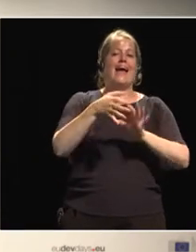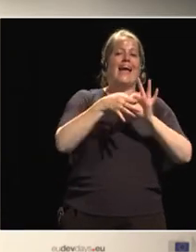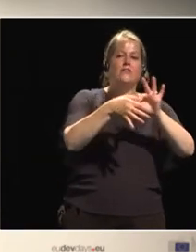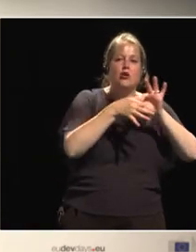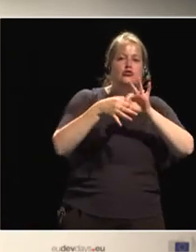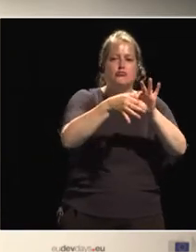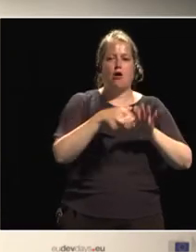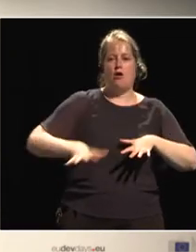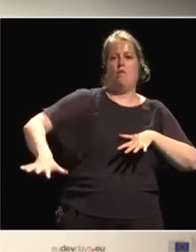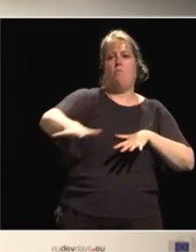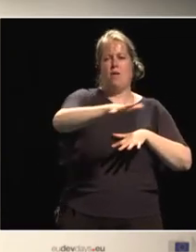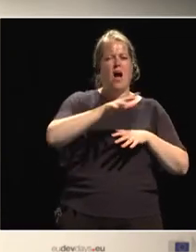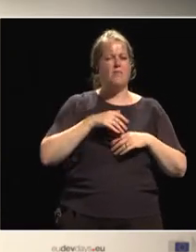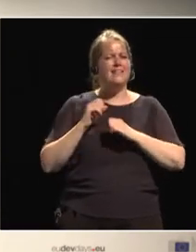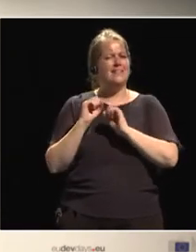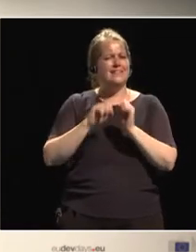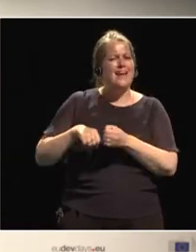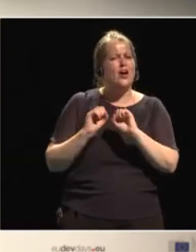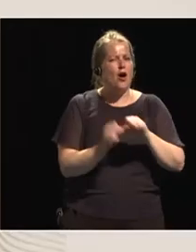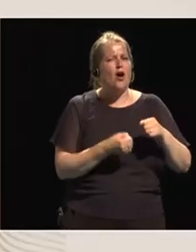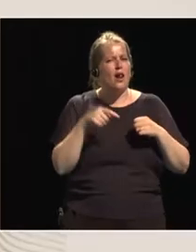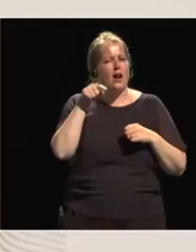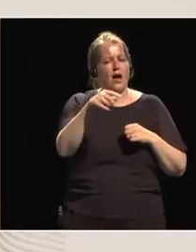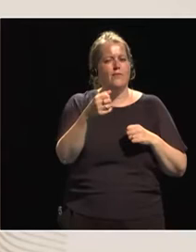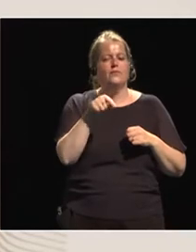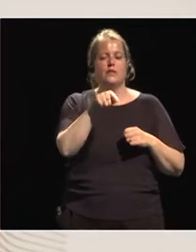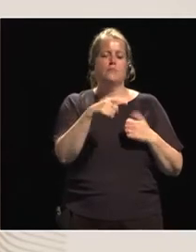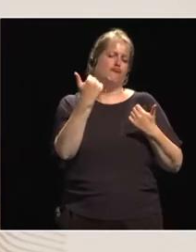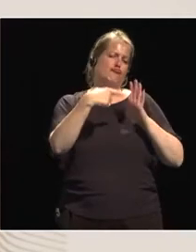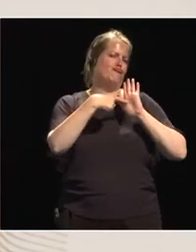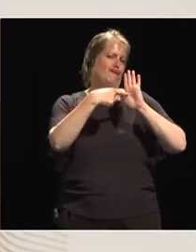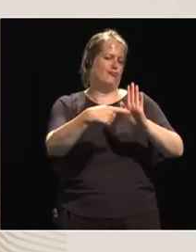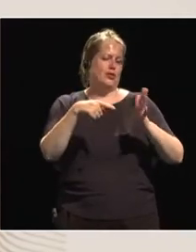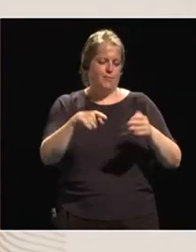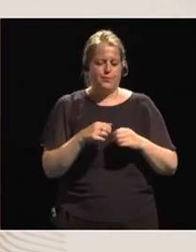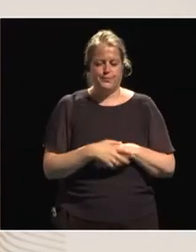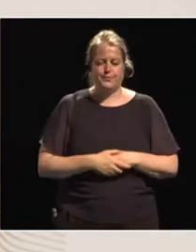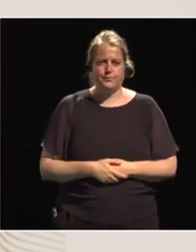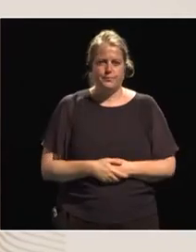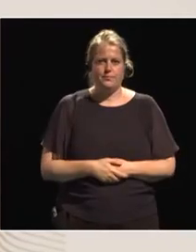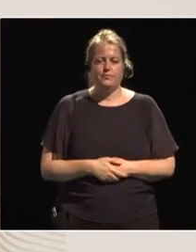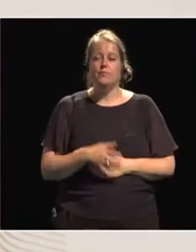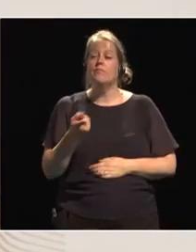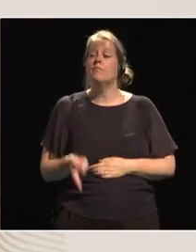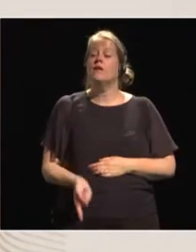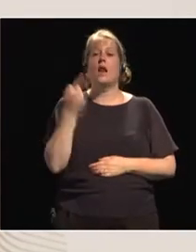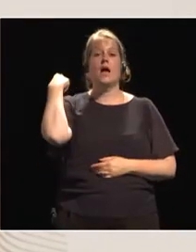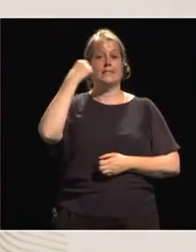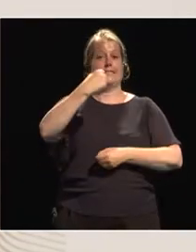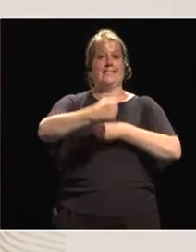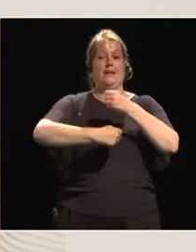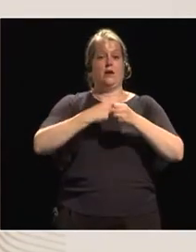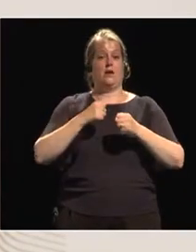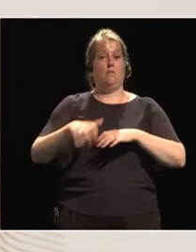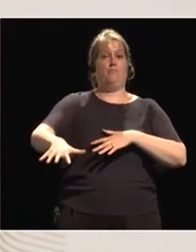agropos in Senegal. And one of the examples I could give you is last year we launched a park